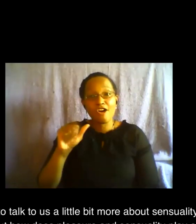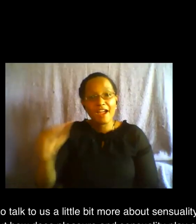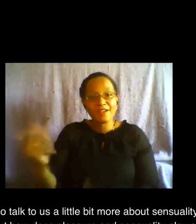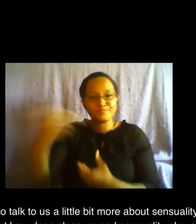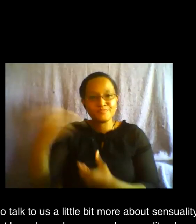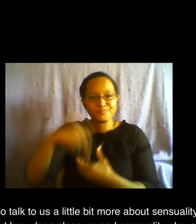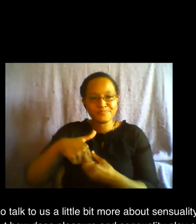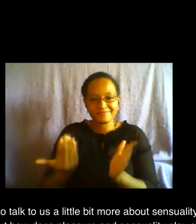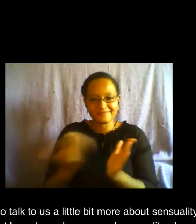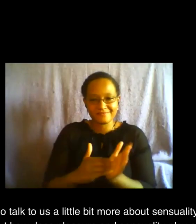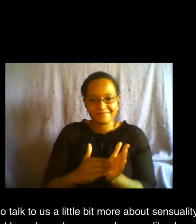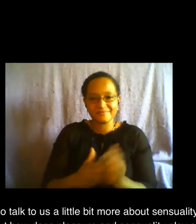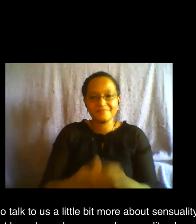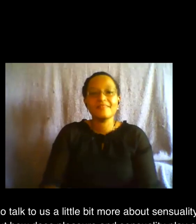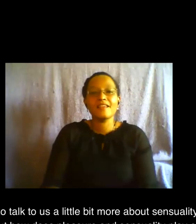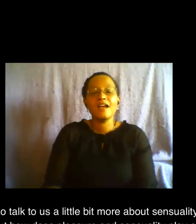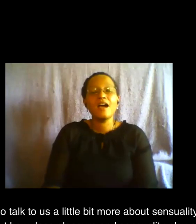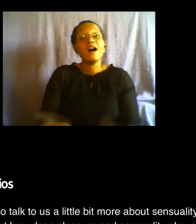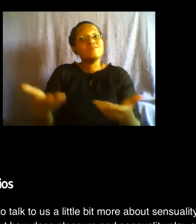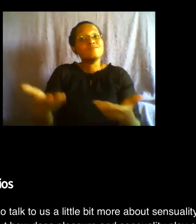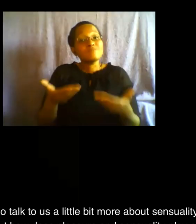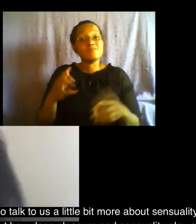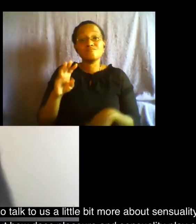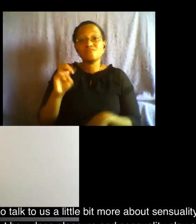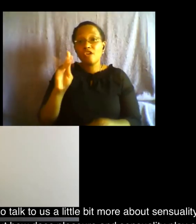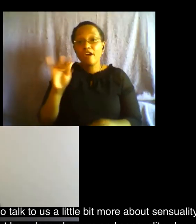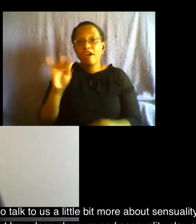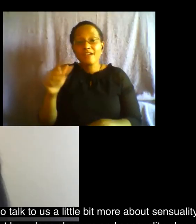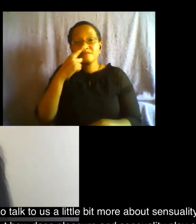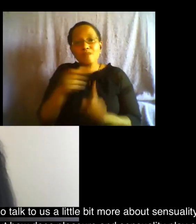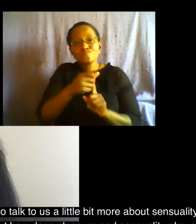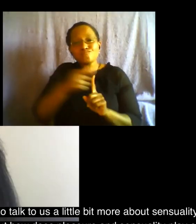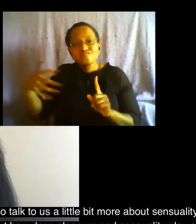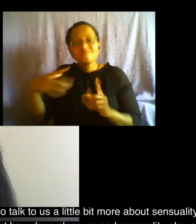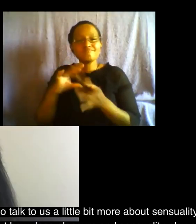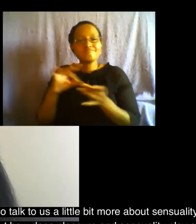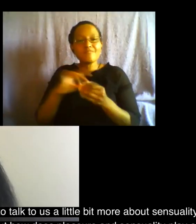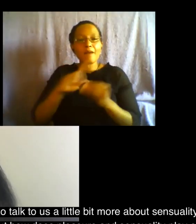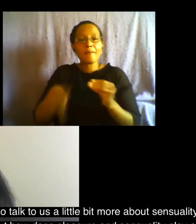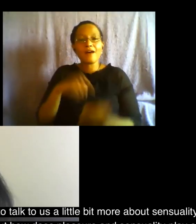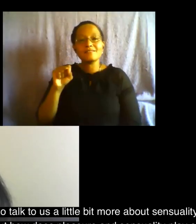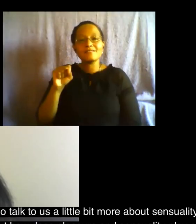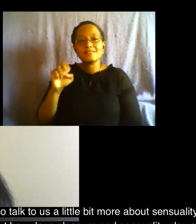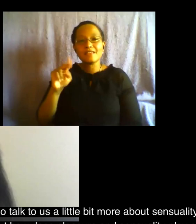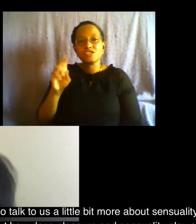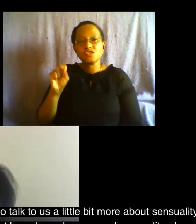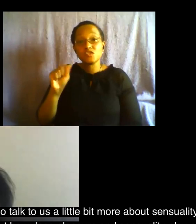and i want to invite maria to talk to us a little bit more about sensuality and sexuality and i'd